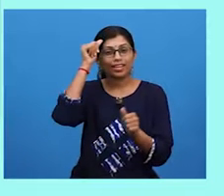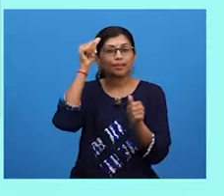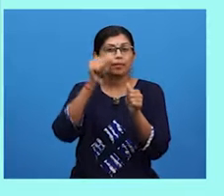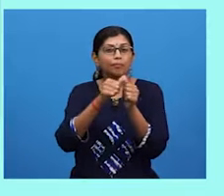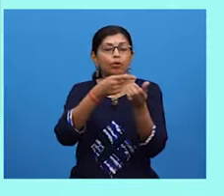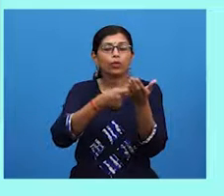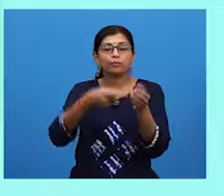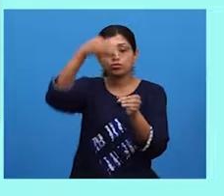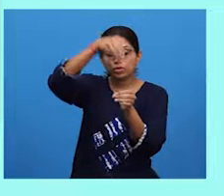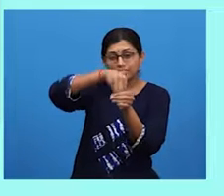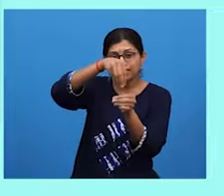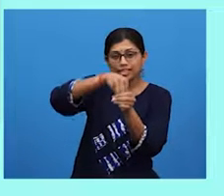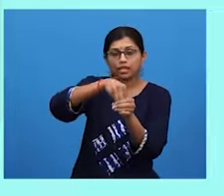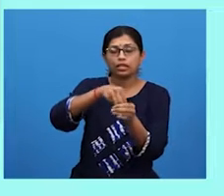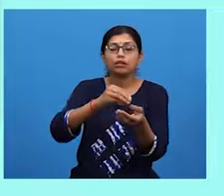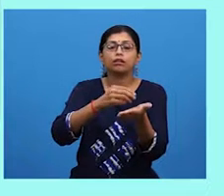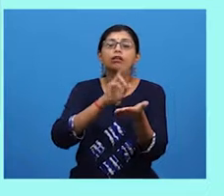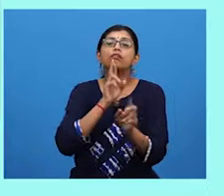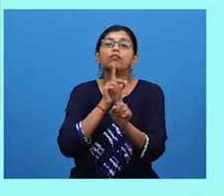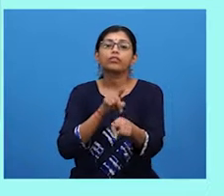in your response essay.